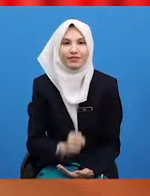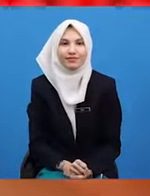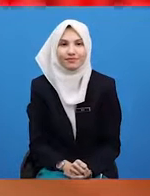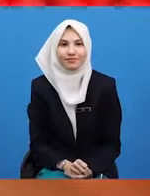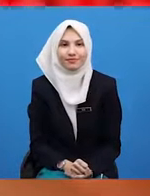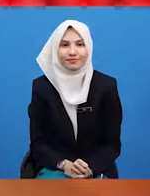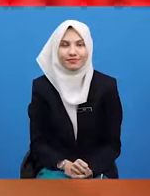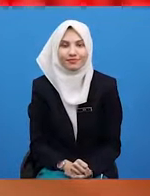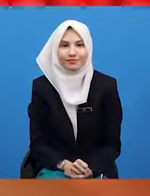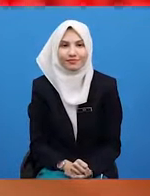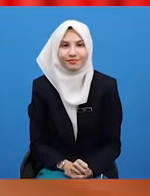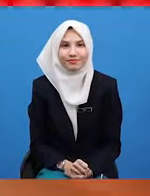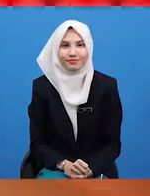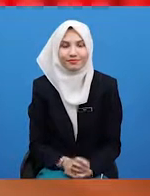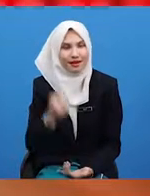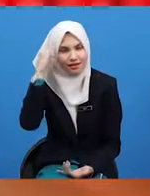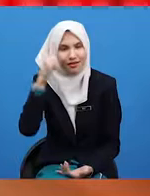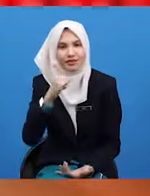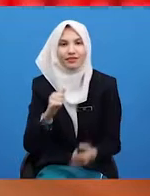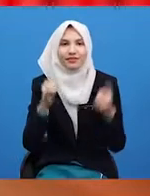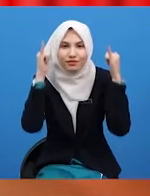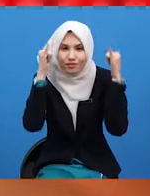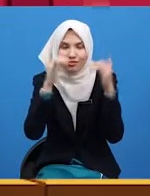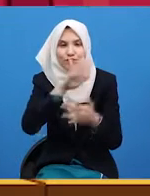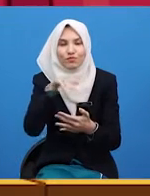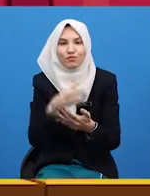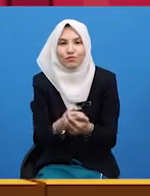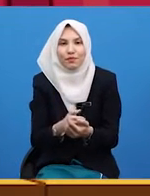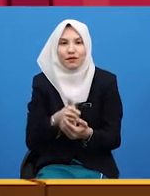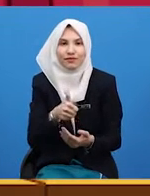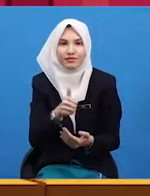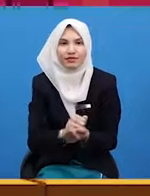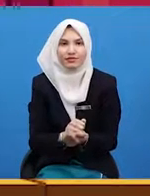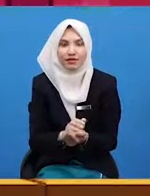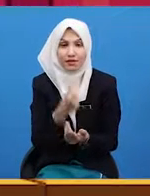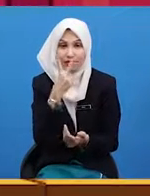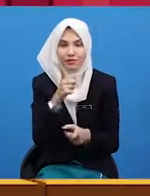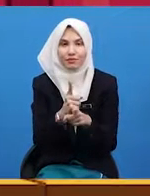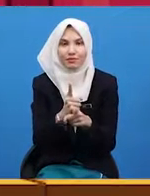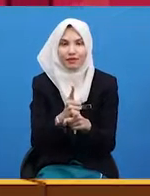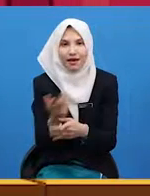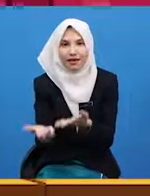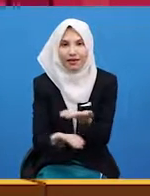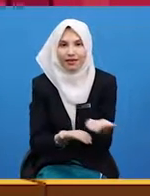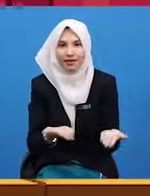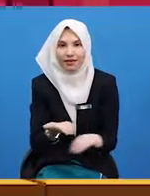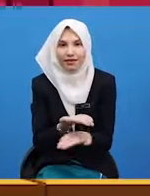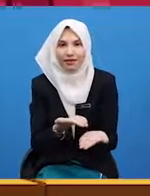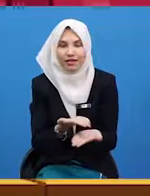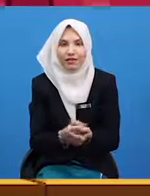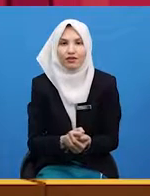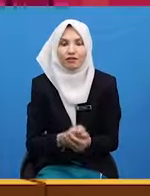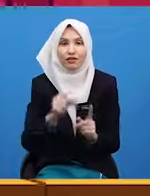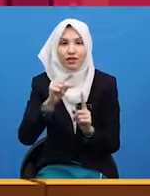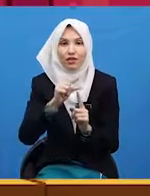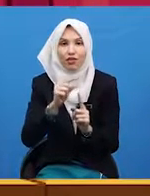sure you're doing well. All right. If you look carefully here, then again, we have the word